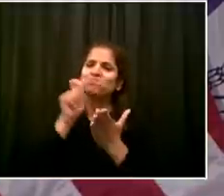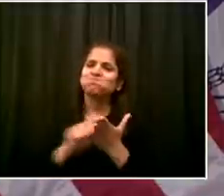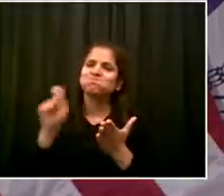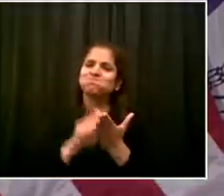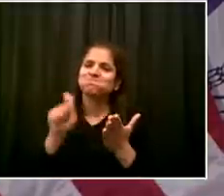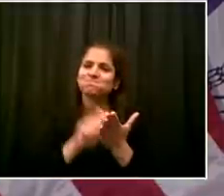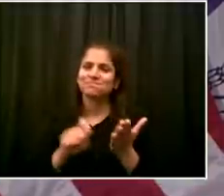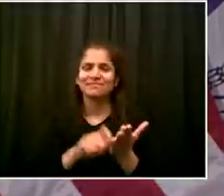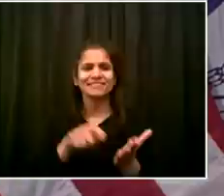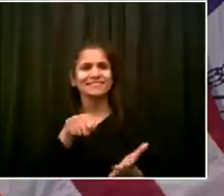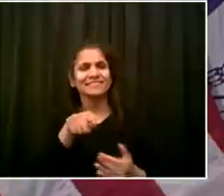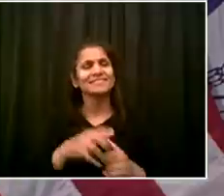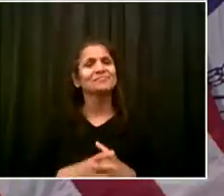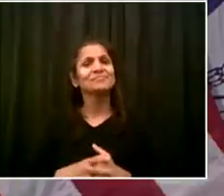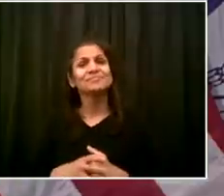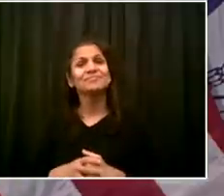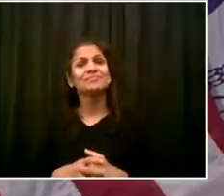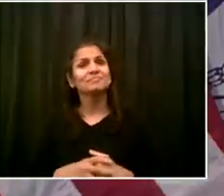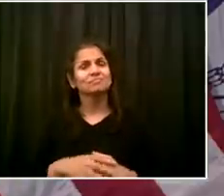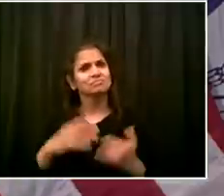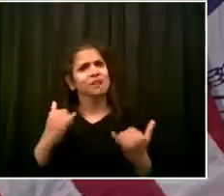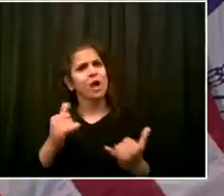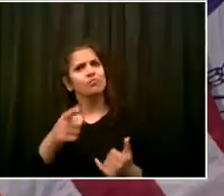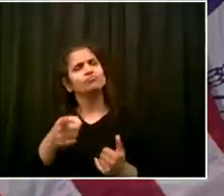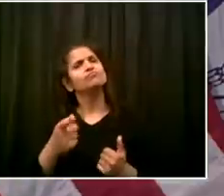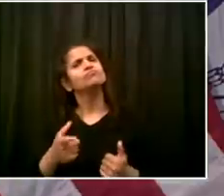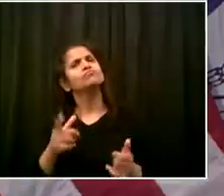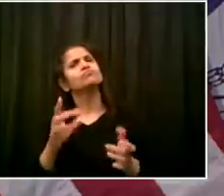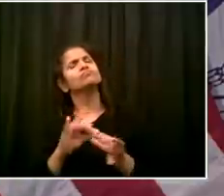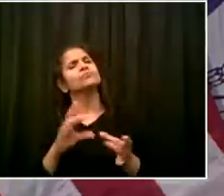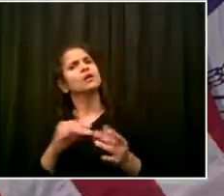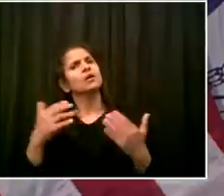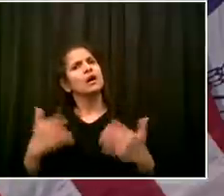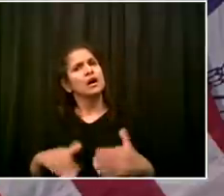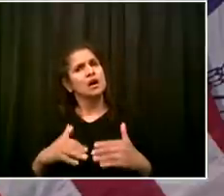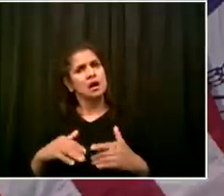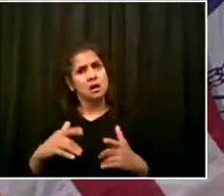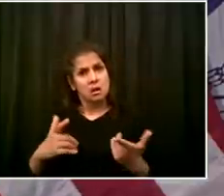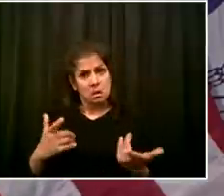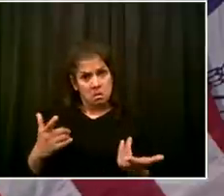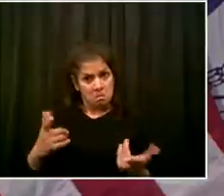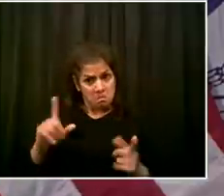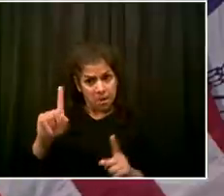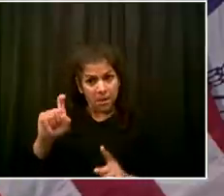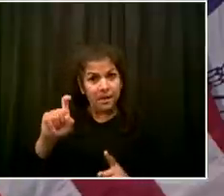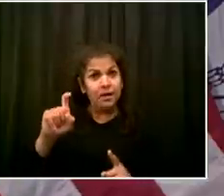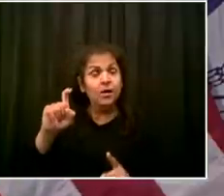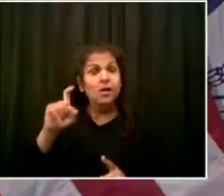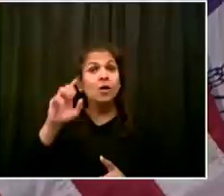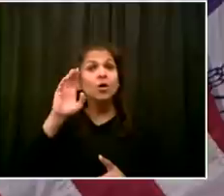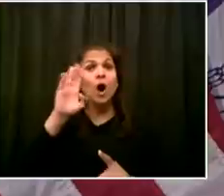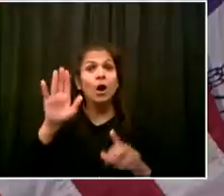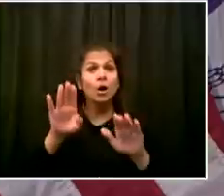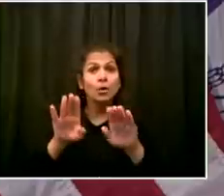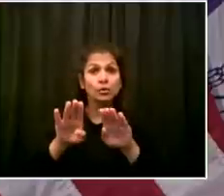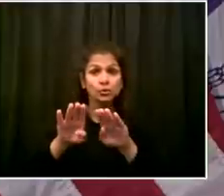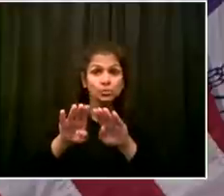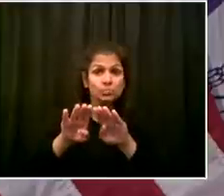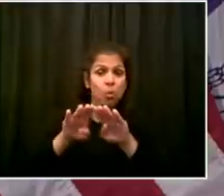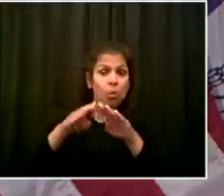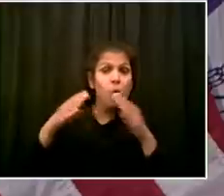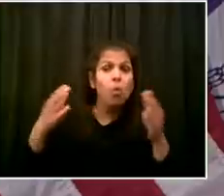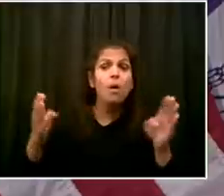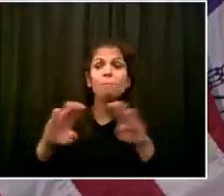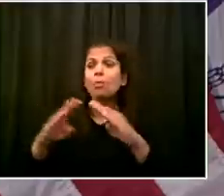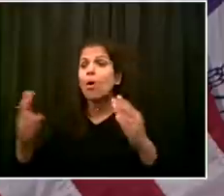half of June, can you give us any more clarity on whether you think that's early June, mid June, about when